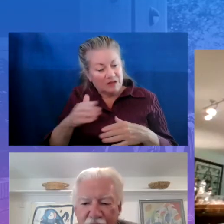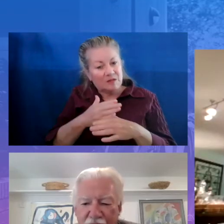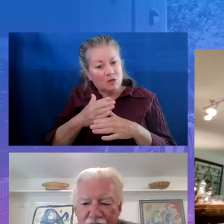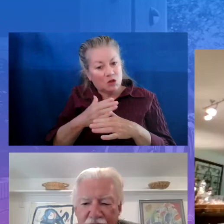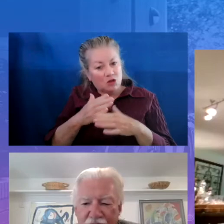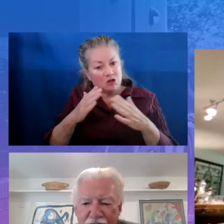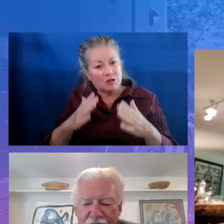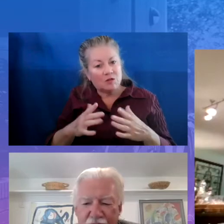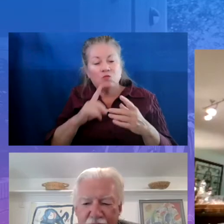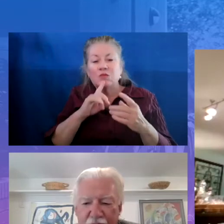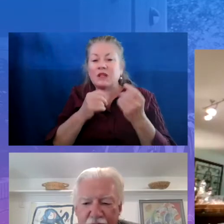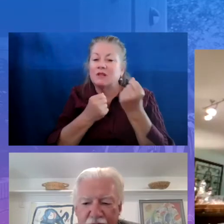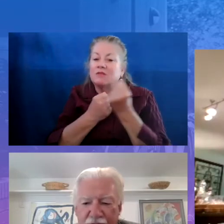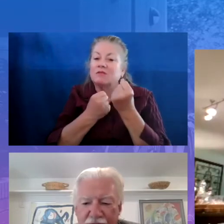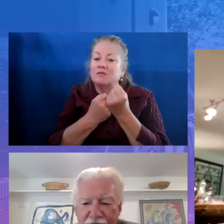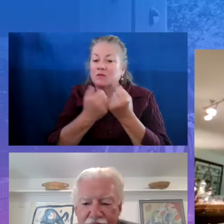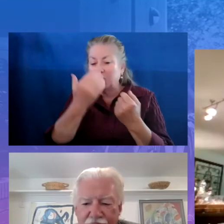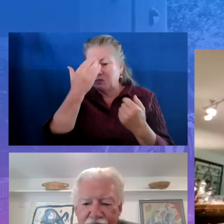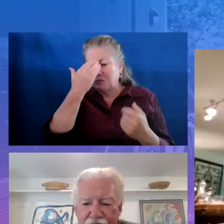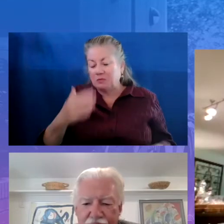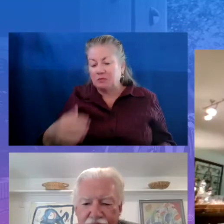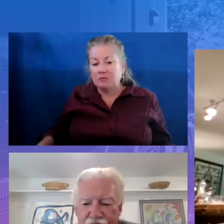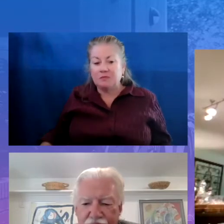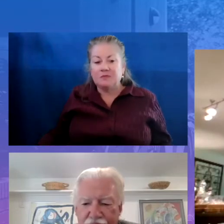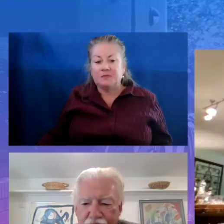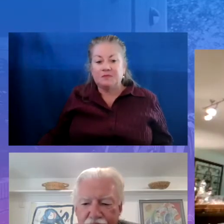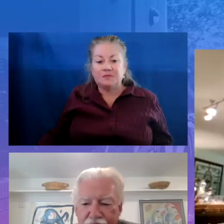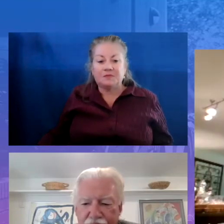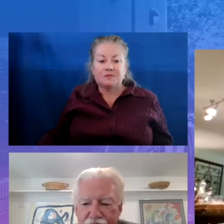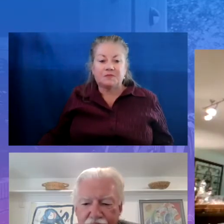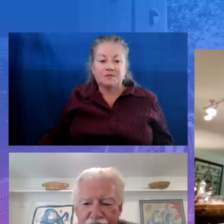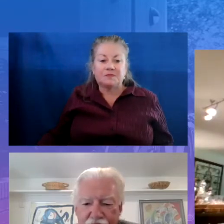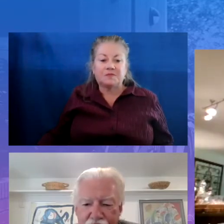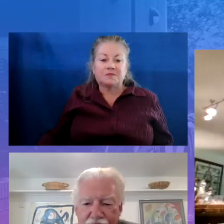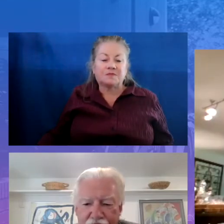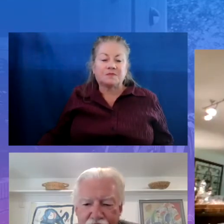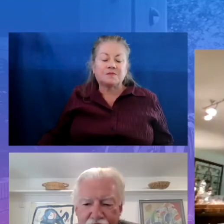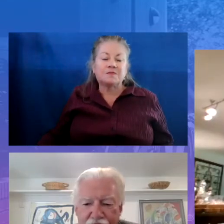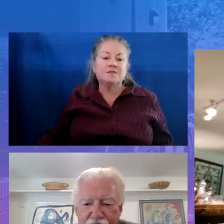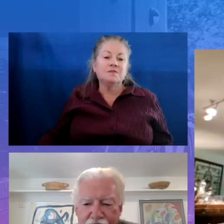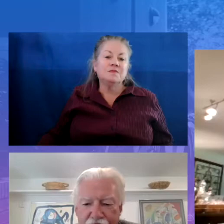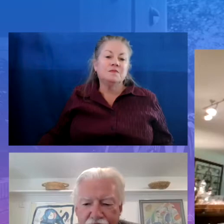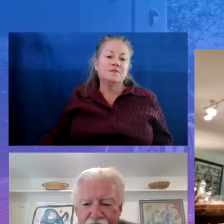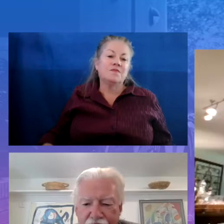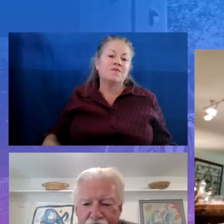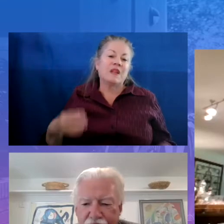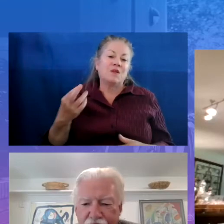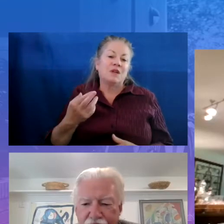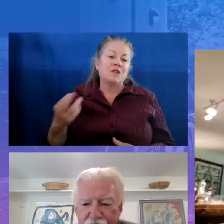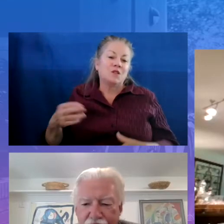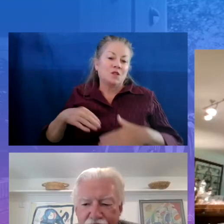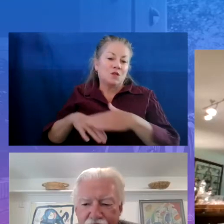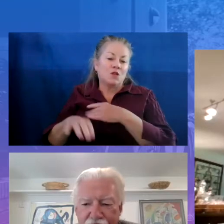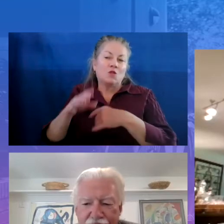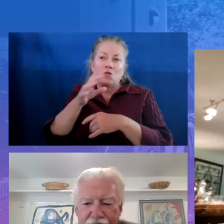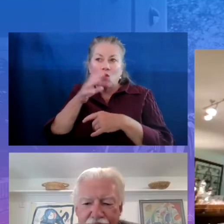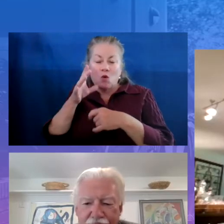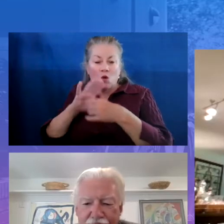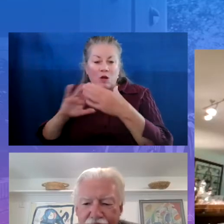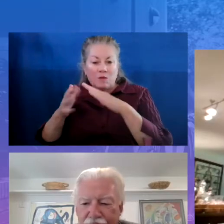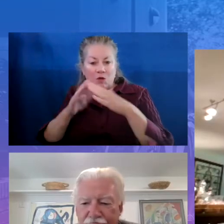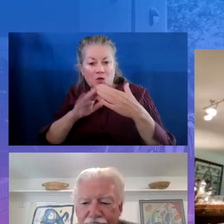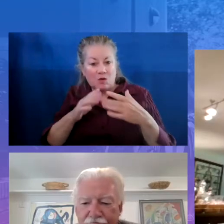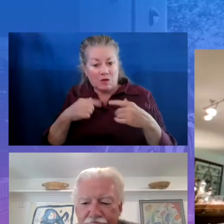always known is that resources that can go into rural communities, which I spent over 40 years working in rural school